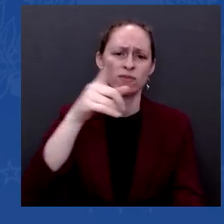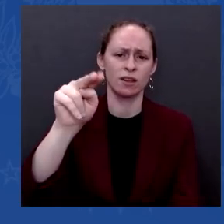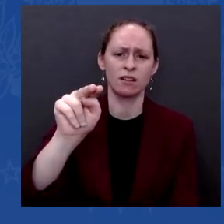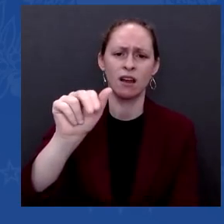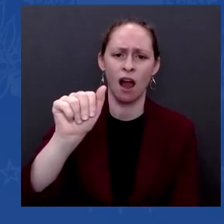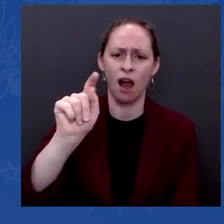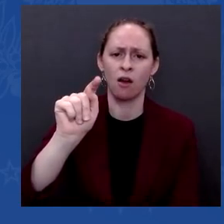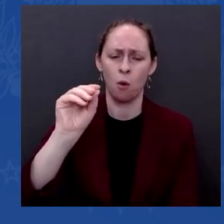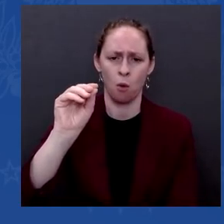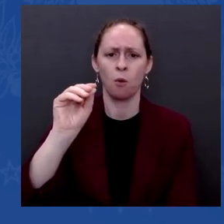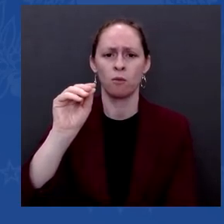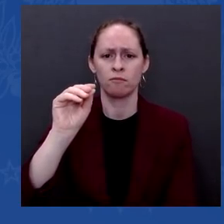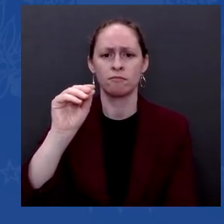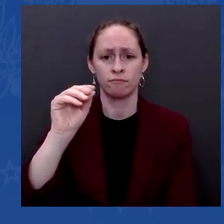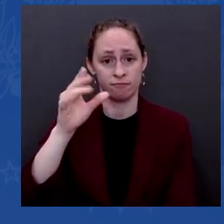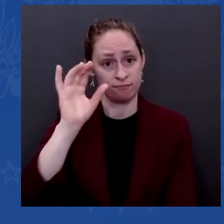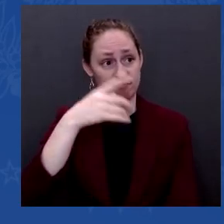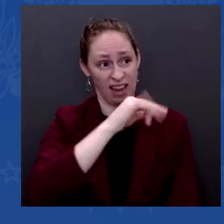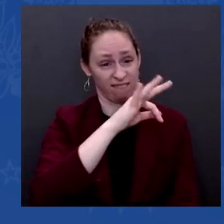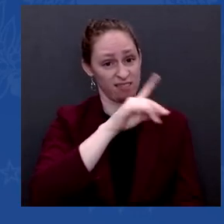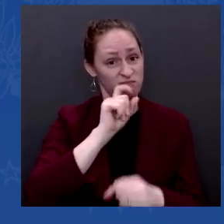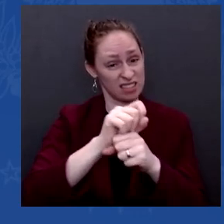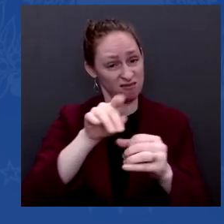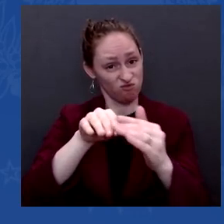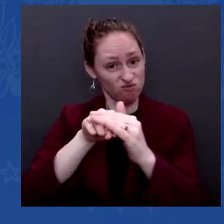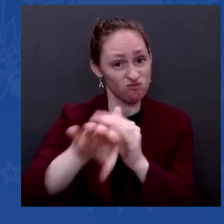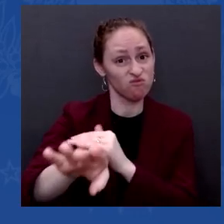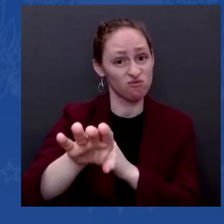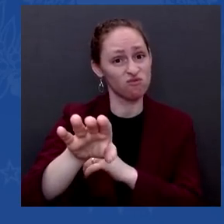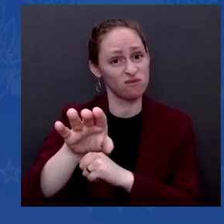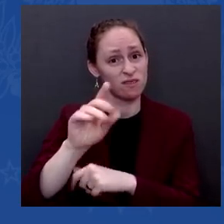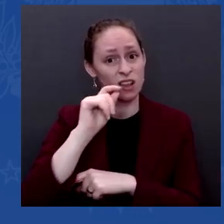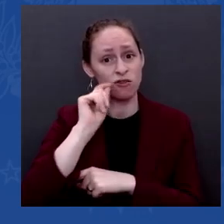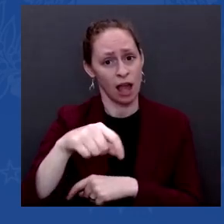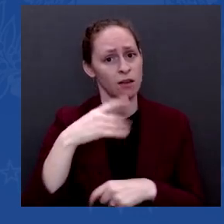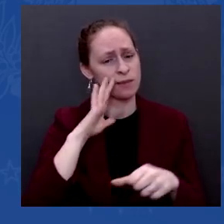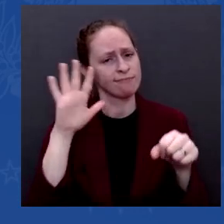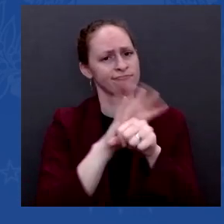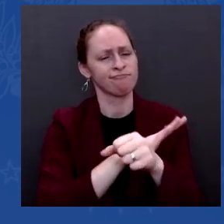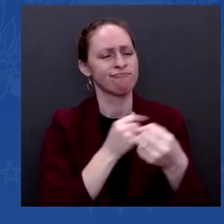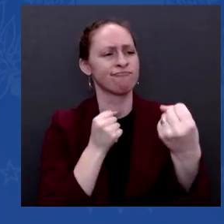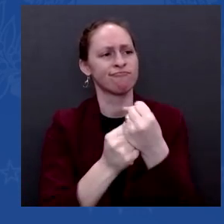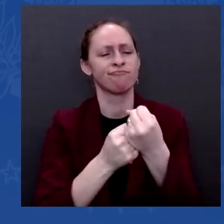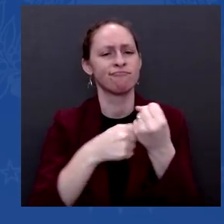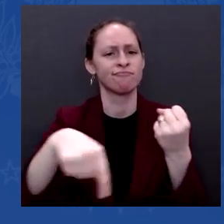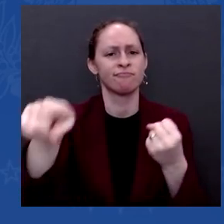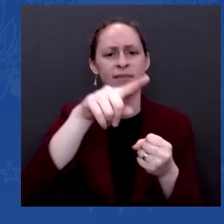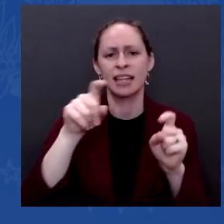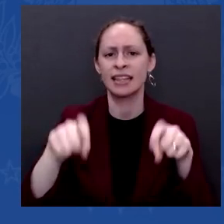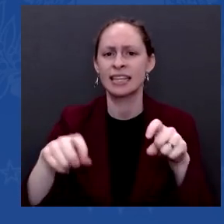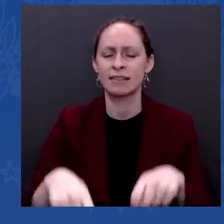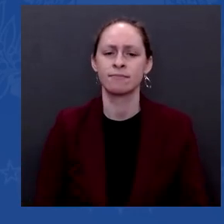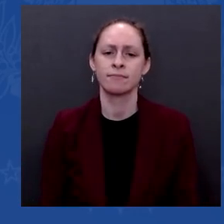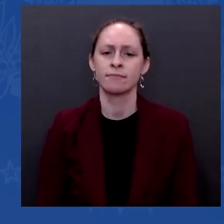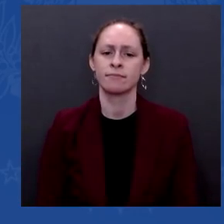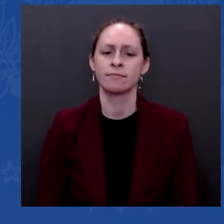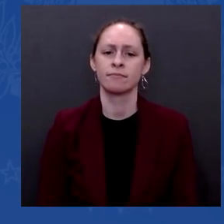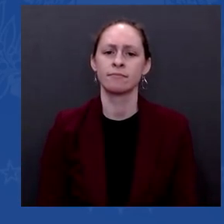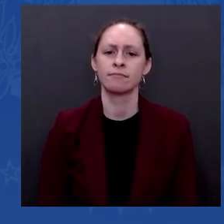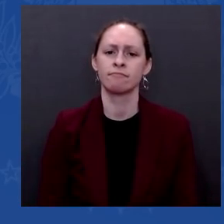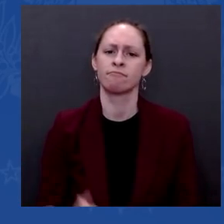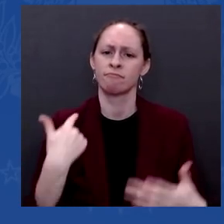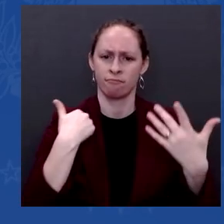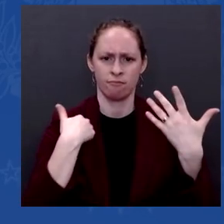over $600 million worth of sophisticated equipment, defensive equipment, to the Ukrainians.